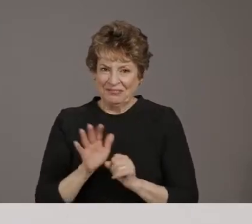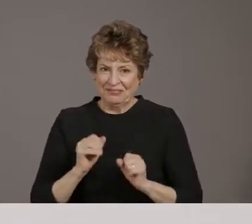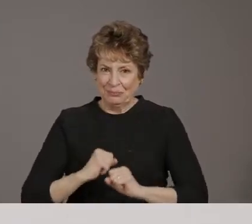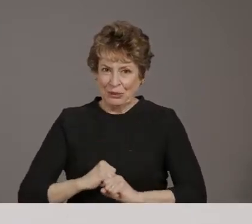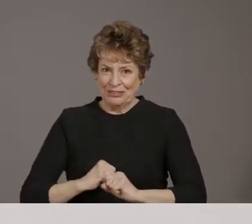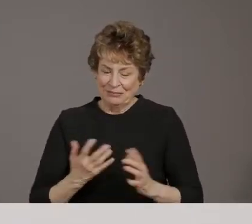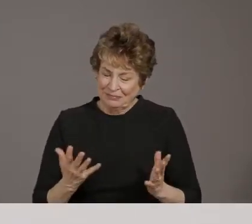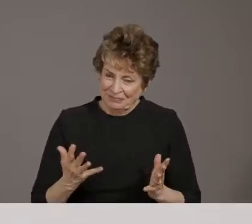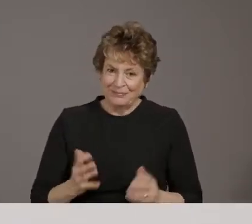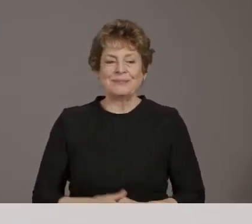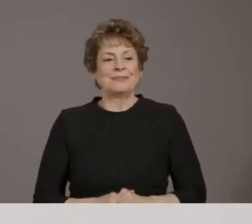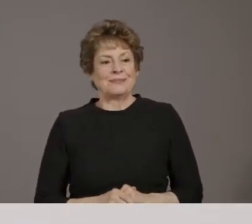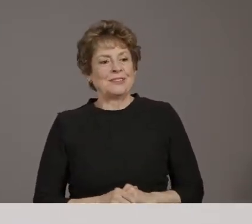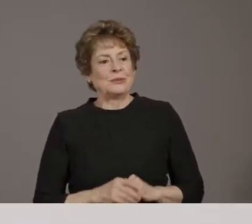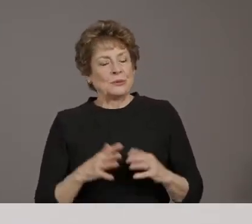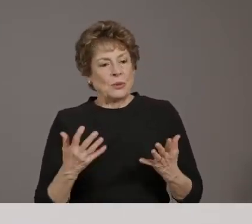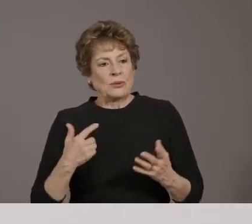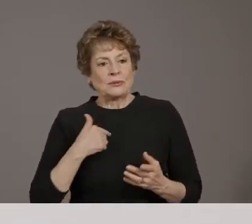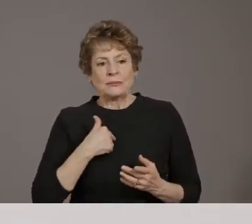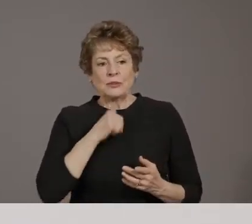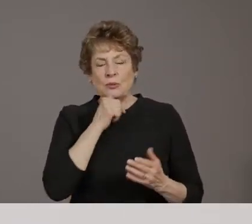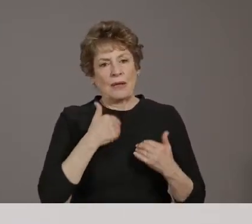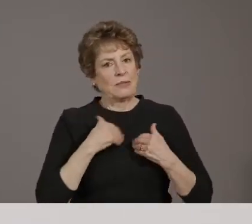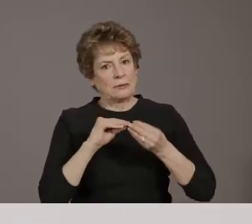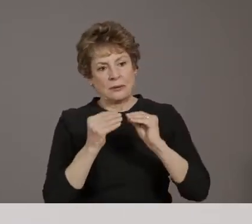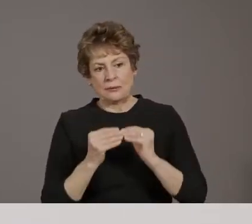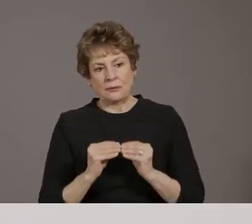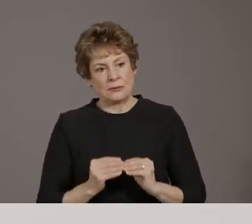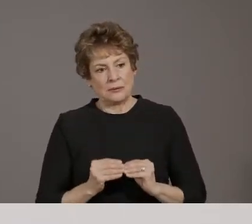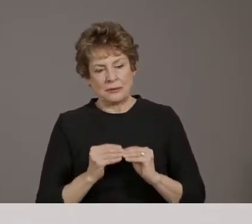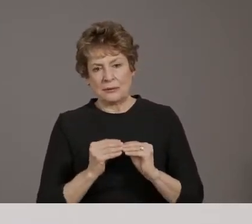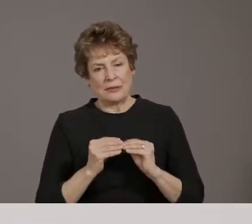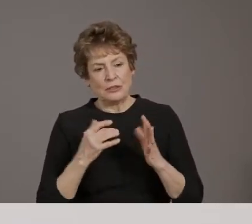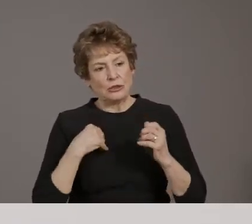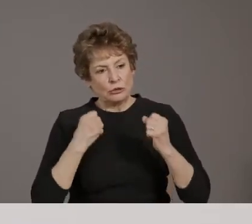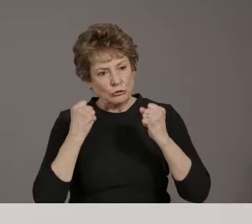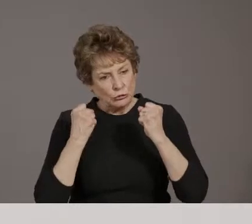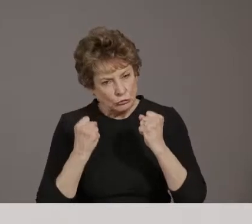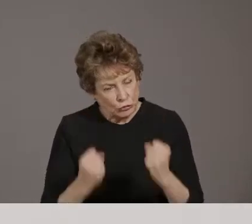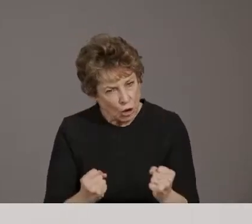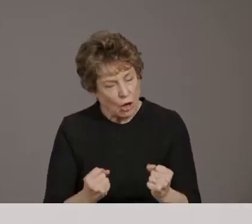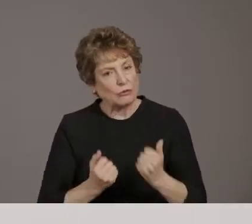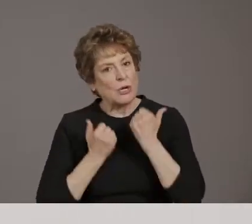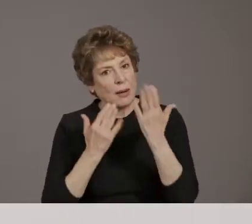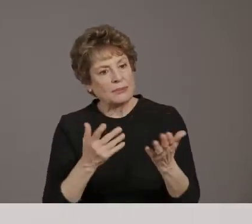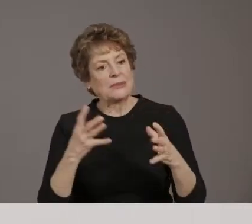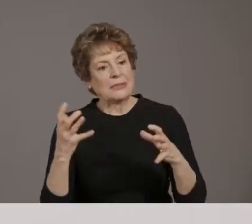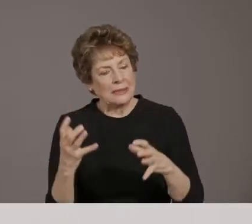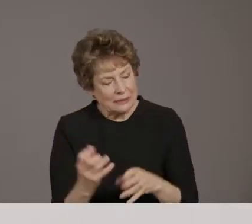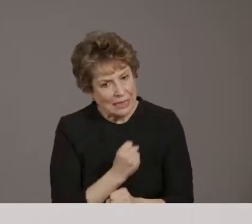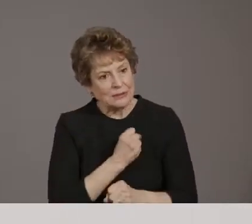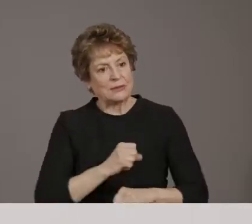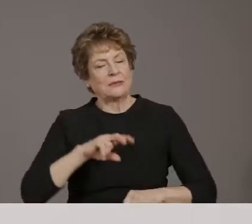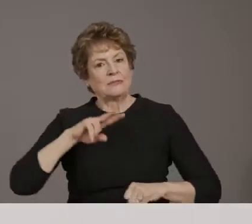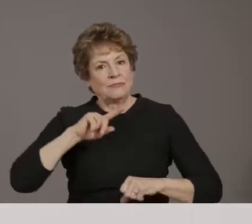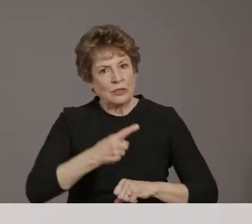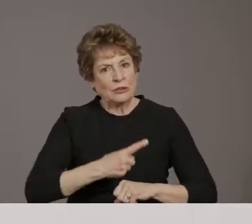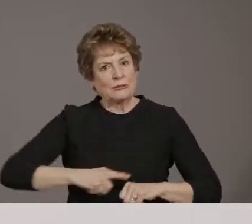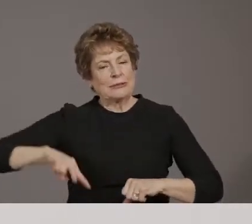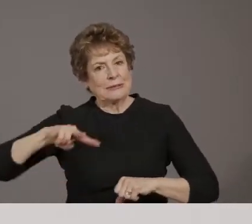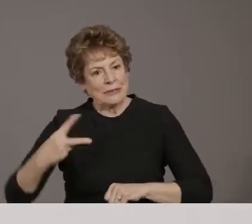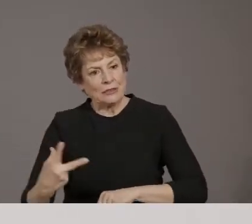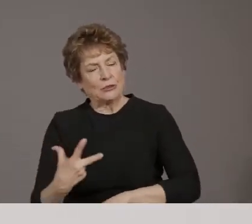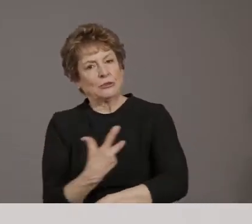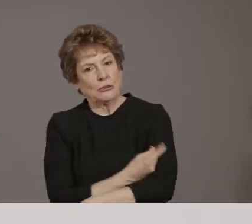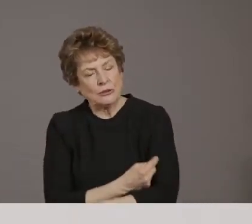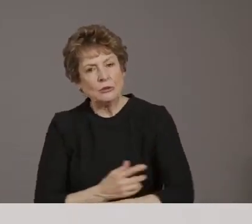just don't have the data. So we recommend that you get that second dose, um, to make sure that you get that full, uh, efficacy from the vaccine.